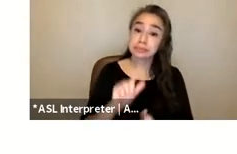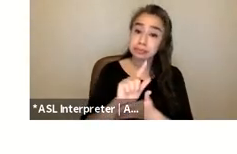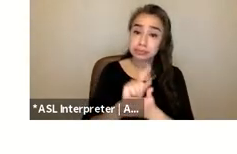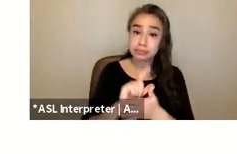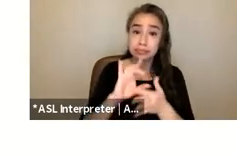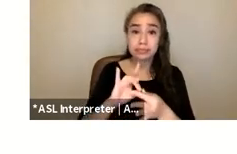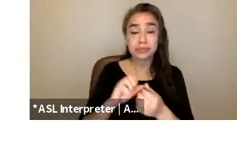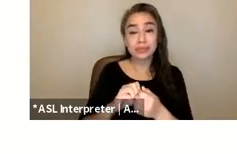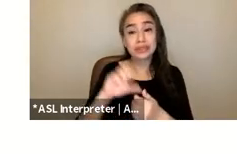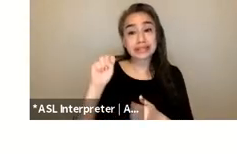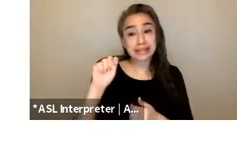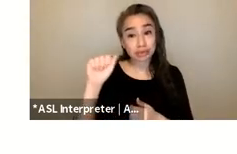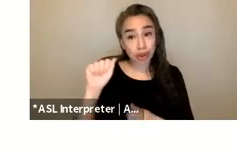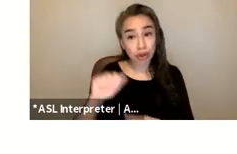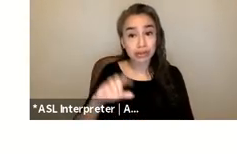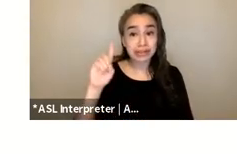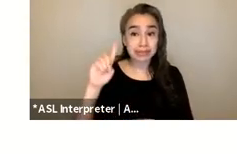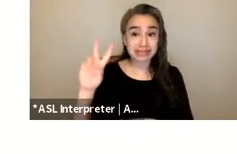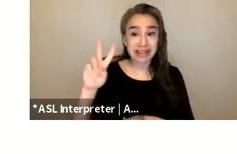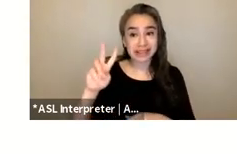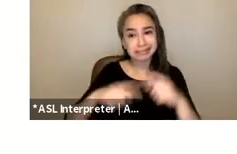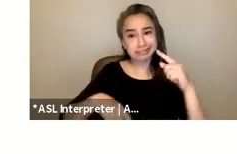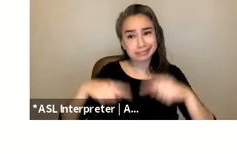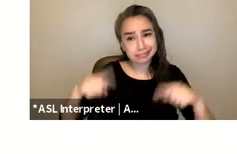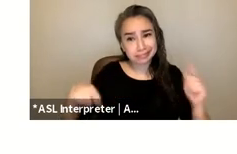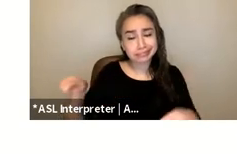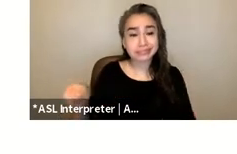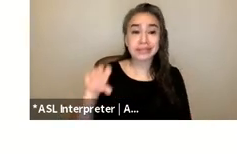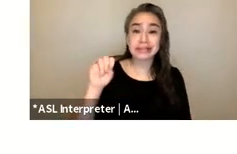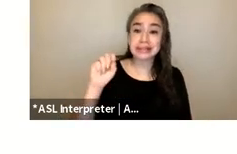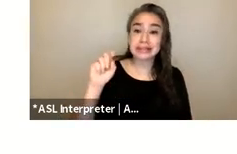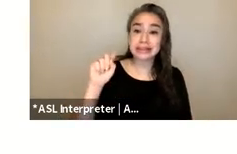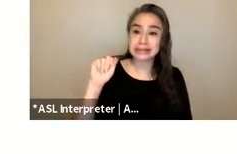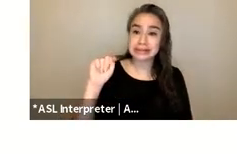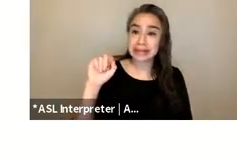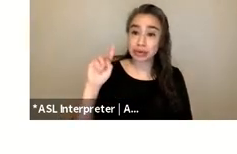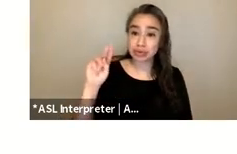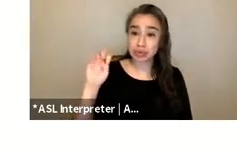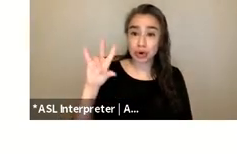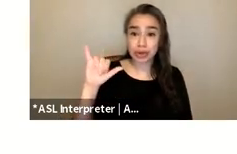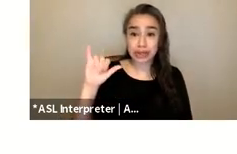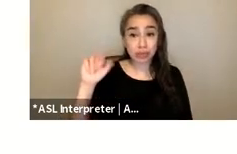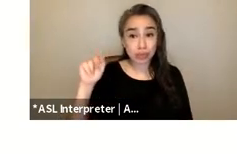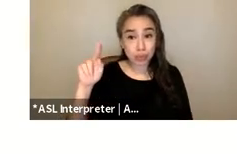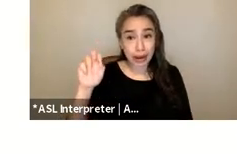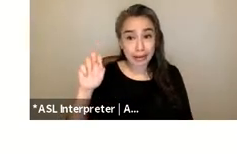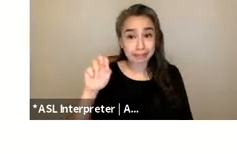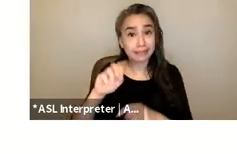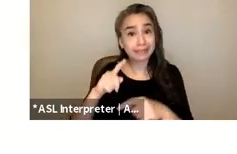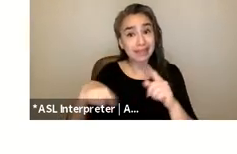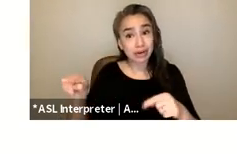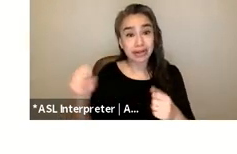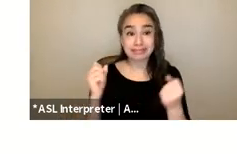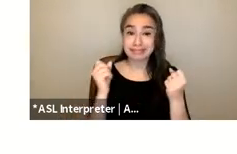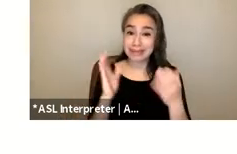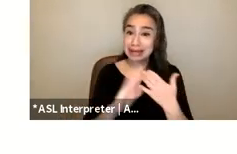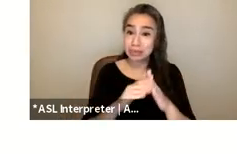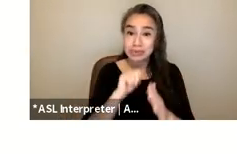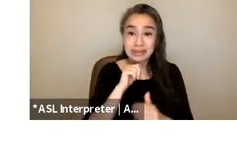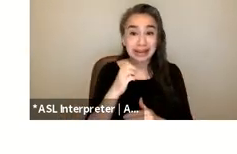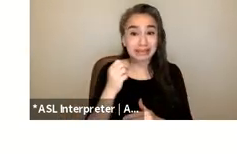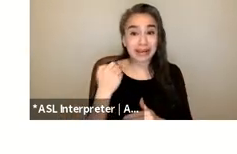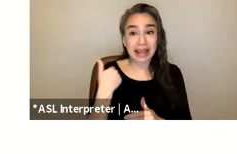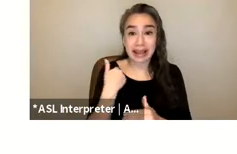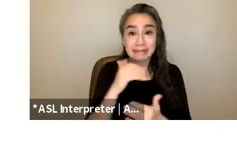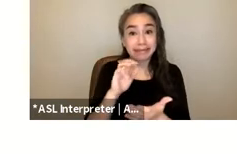violence were inconsistent right statutory rape laws buried and in many communities marital rape laws were non-existent so